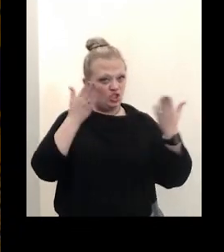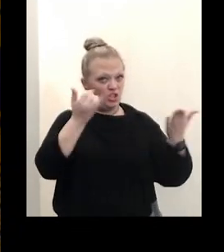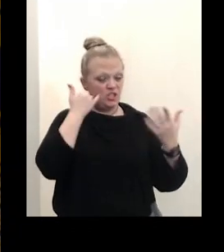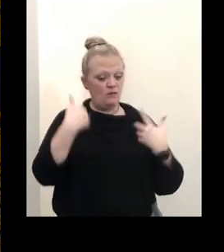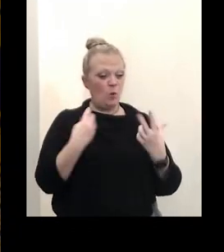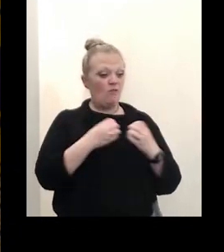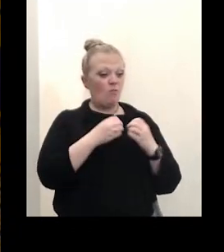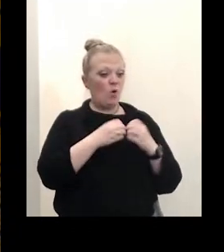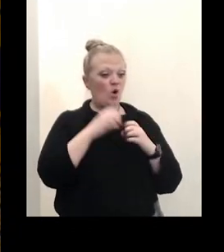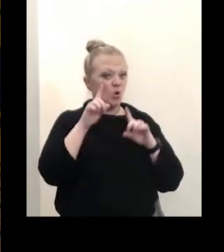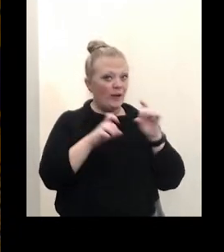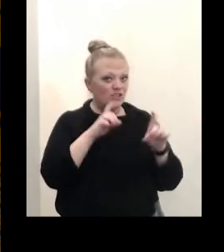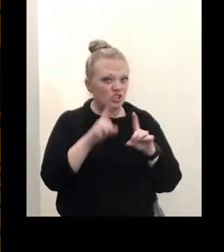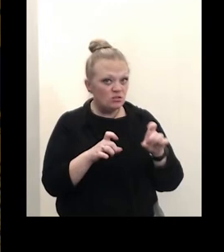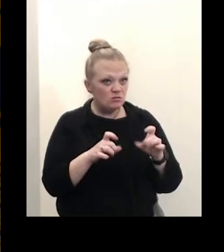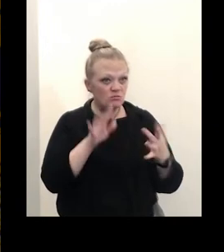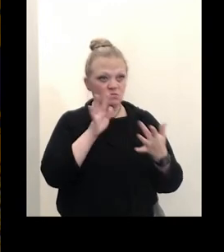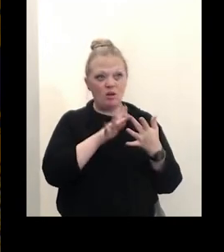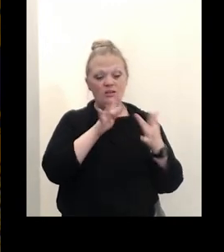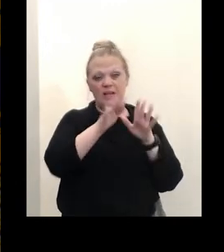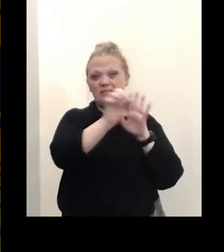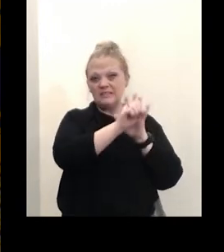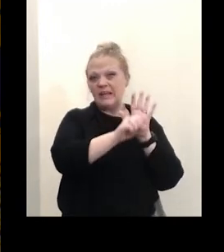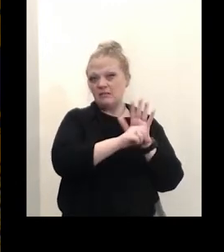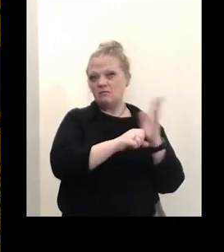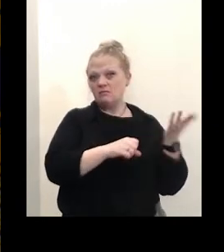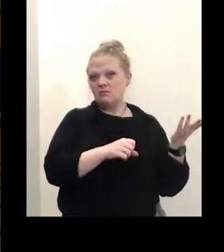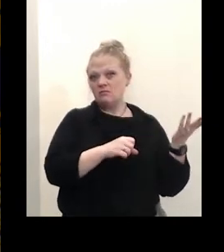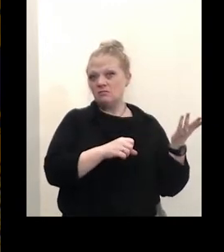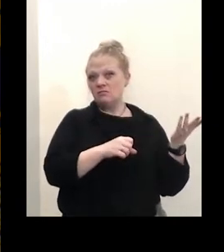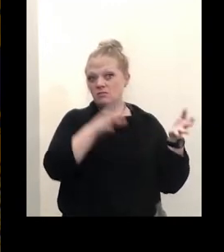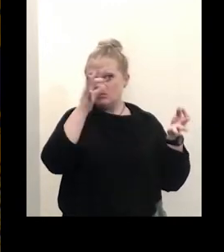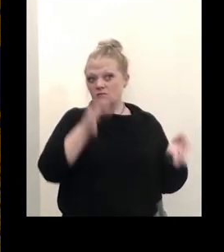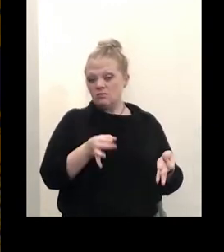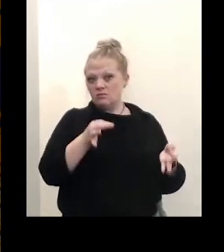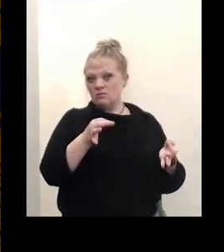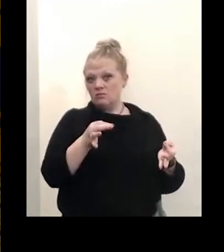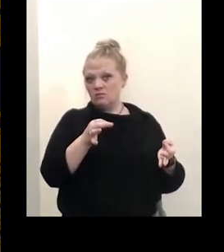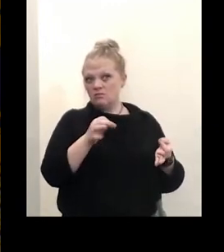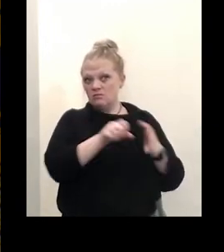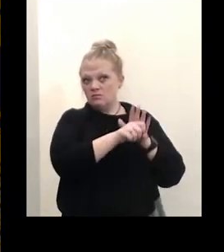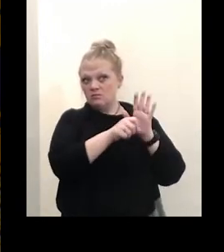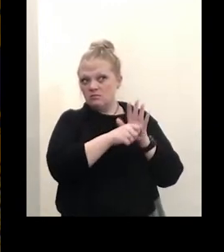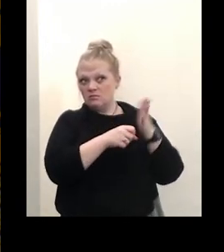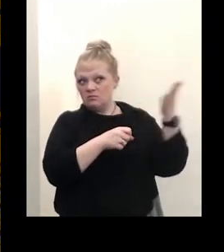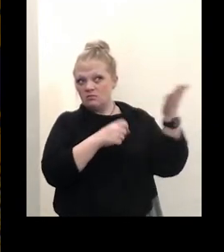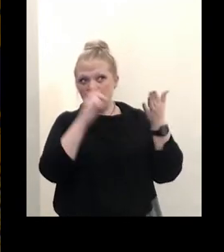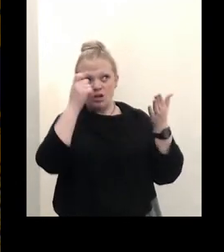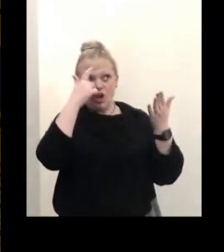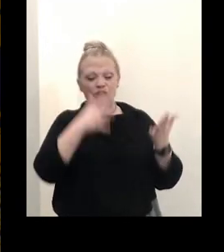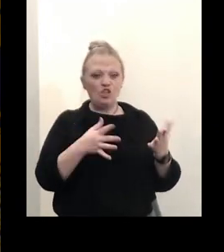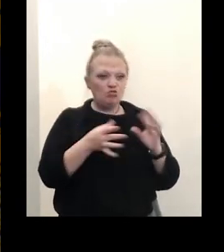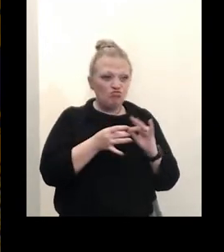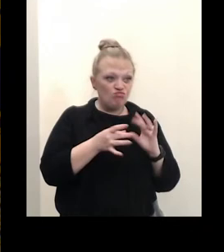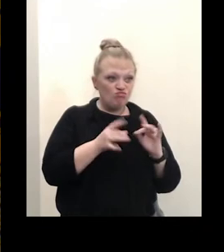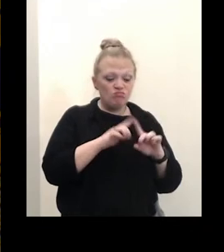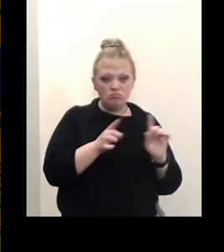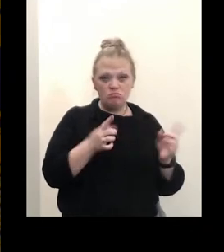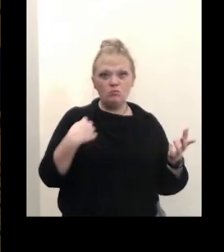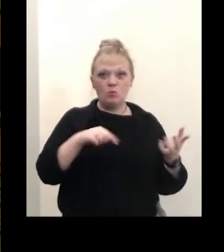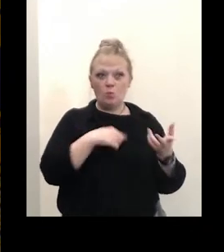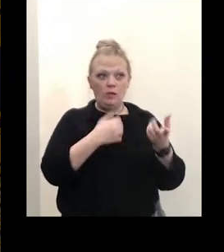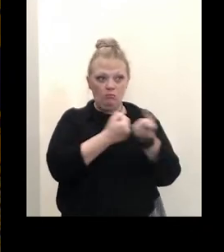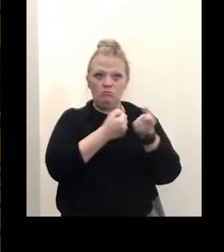you should contact the state and determine what the state says the governor said something earlier but we we enforce